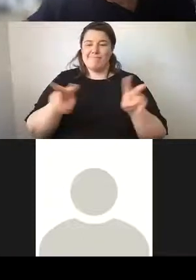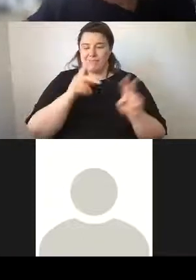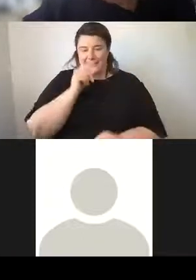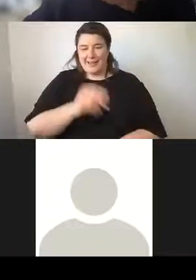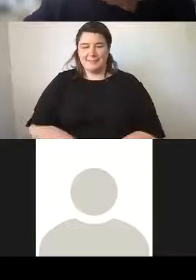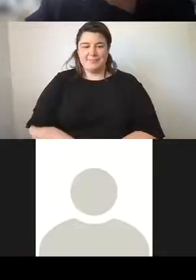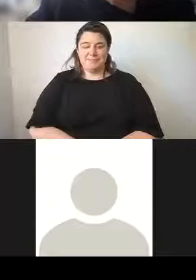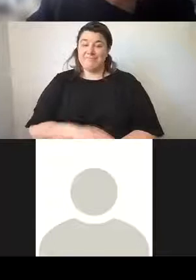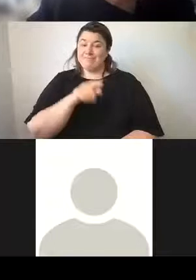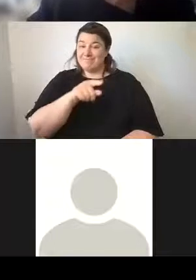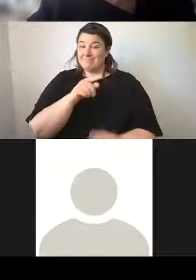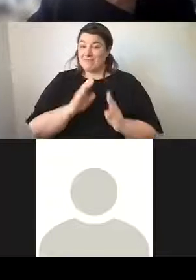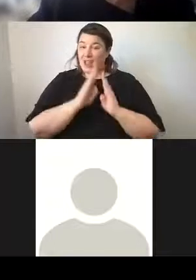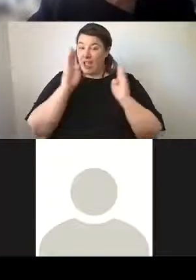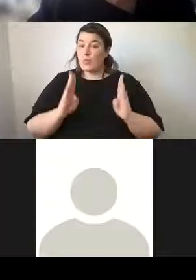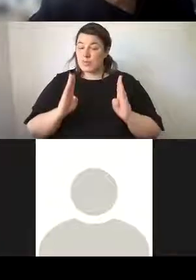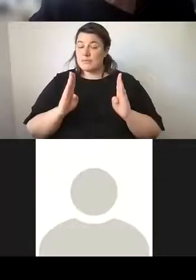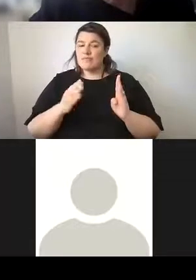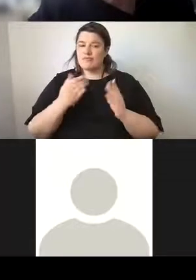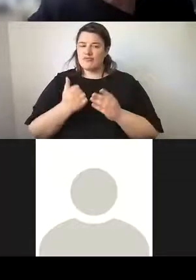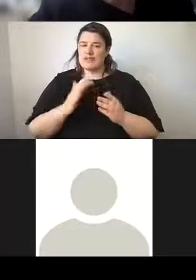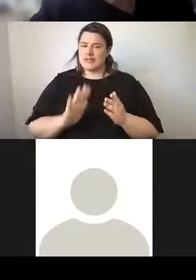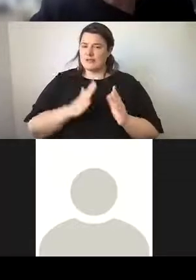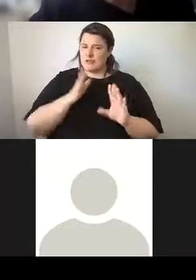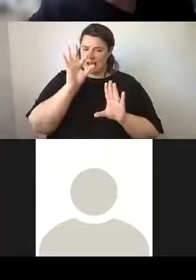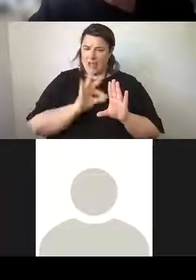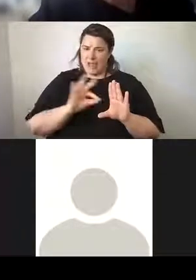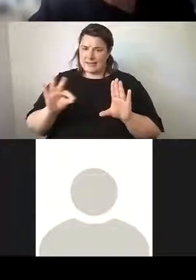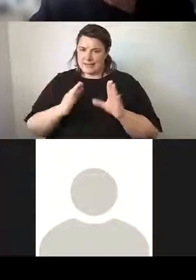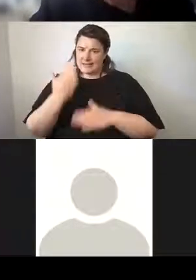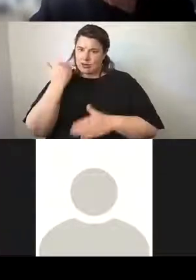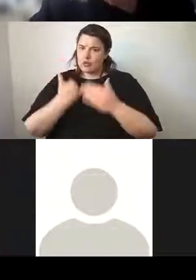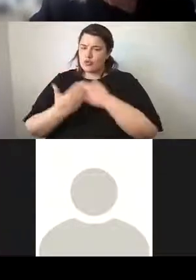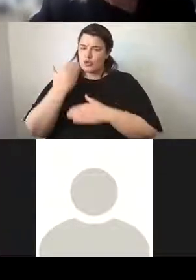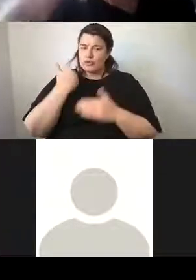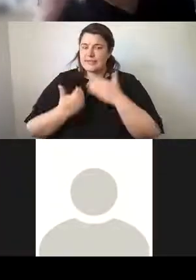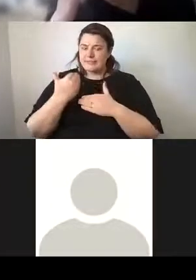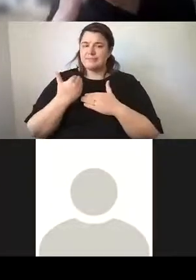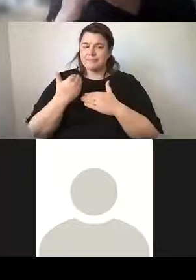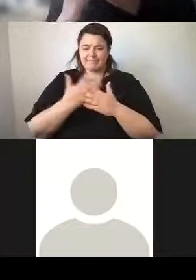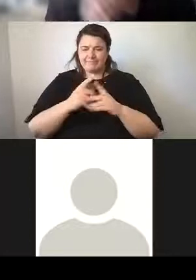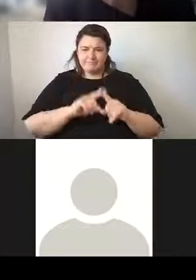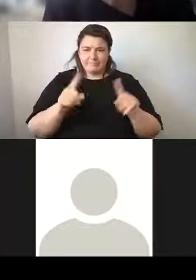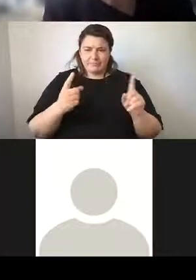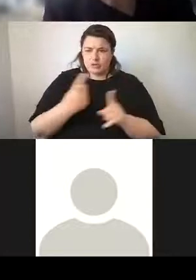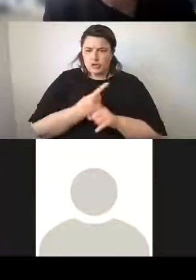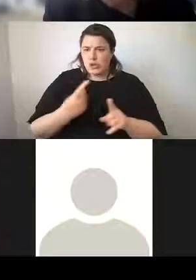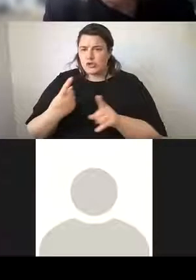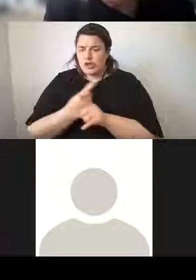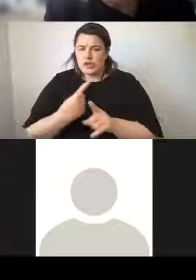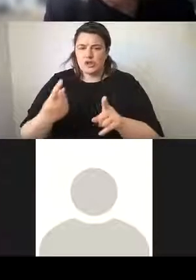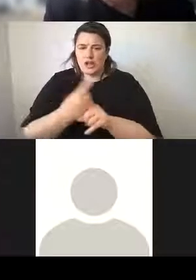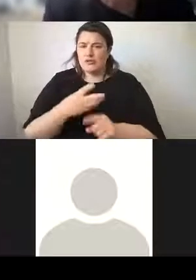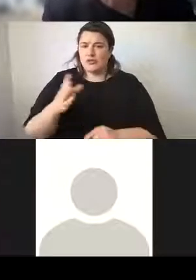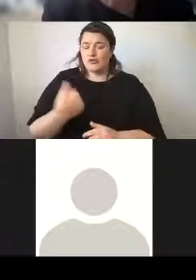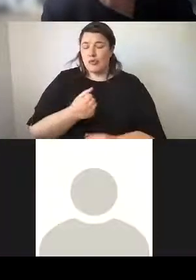Customs House had a really interesting architectural history and went through a number of changes from a quite a